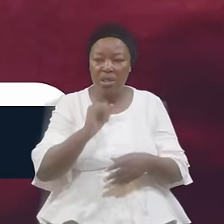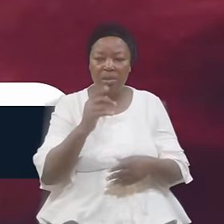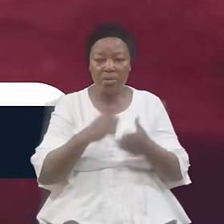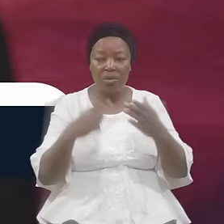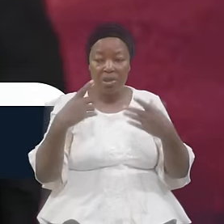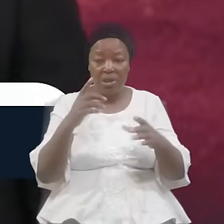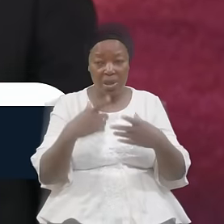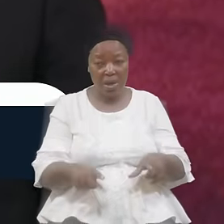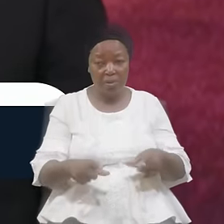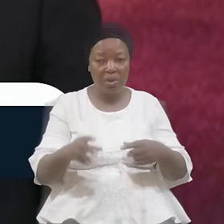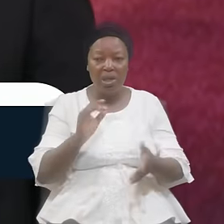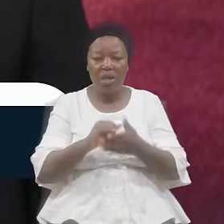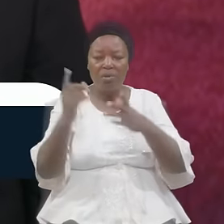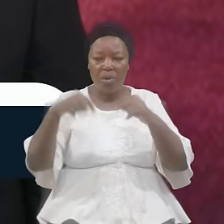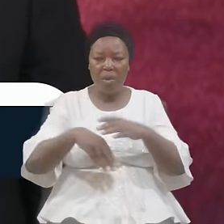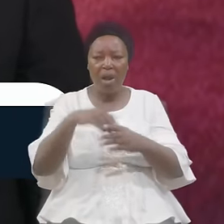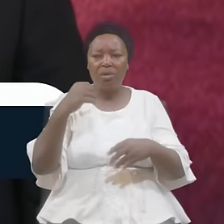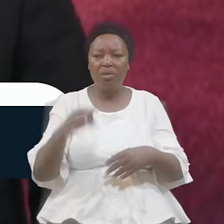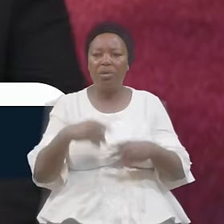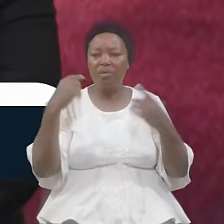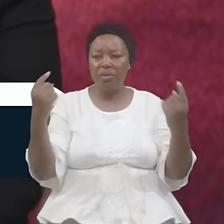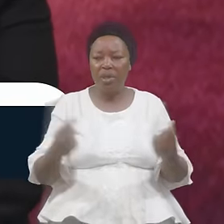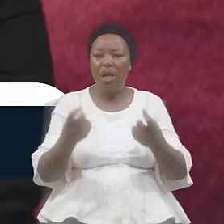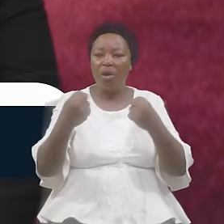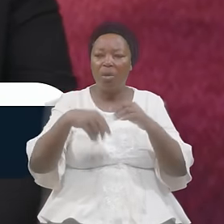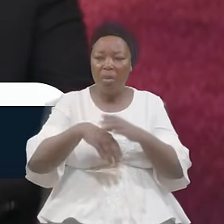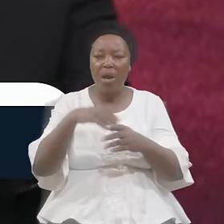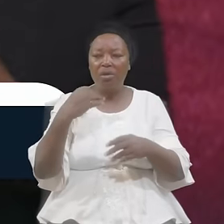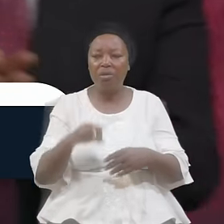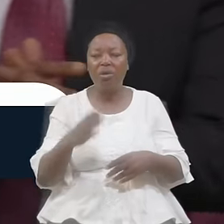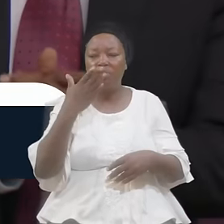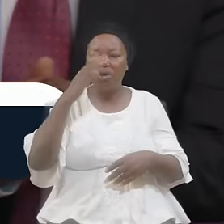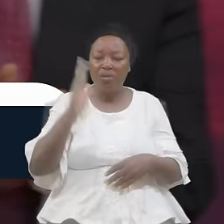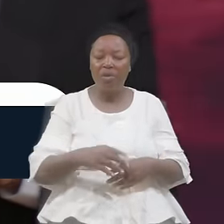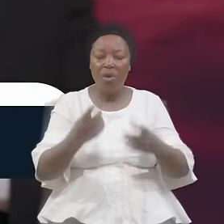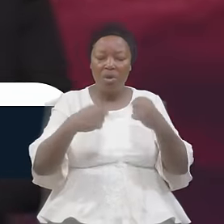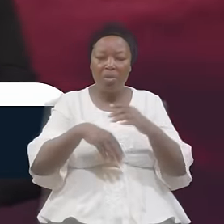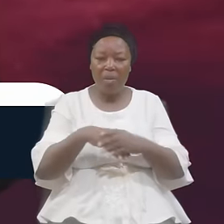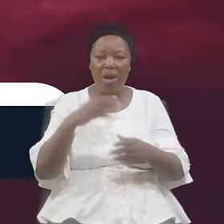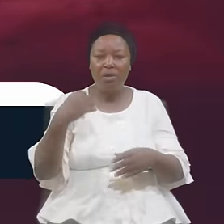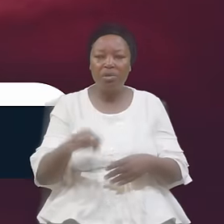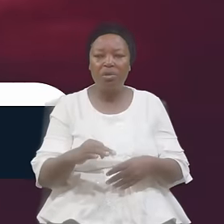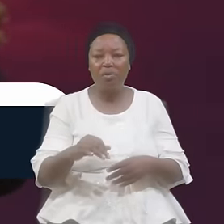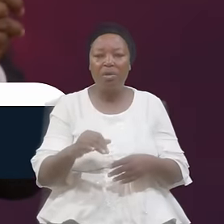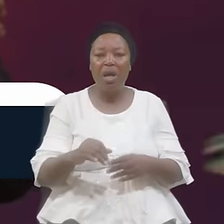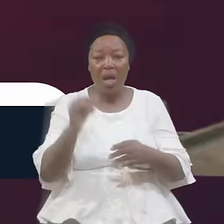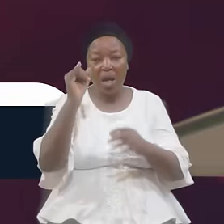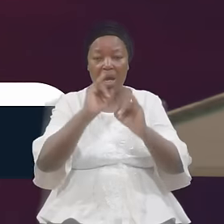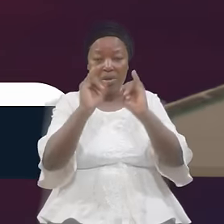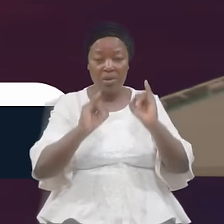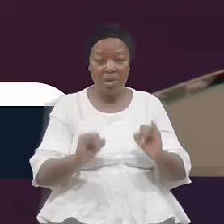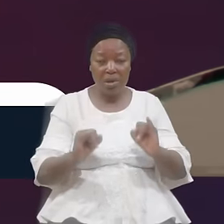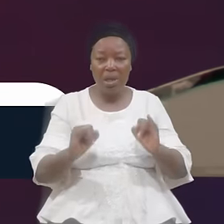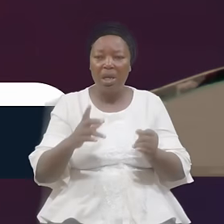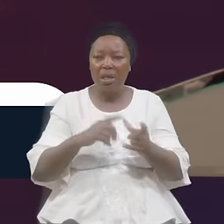Out Of Sin Come Out Of Evil Come Out Of Idolatry Come Out